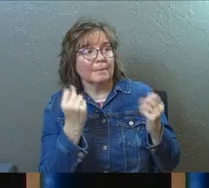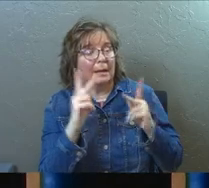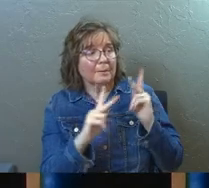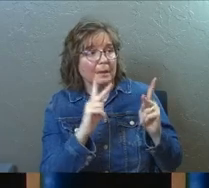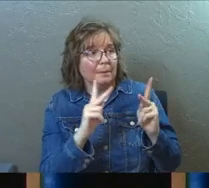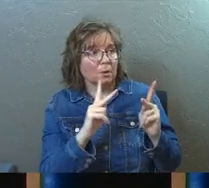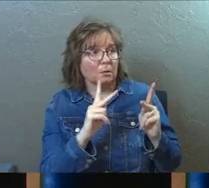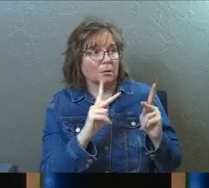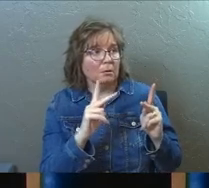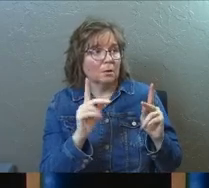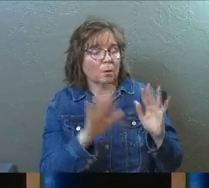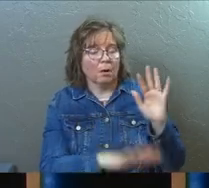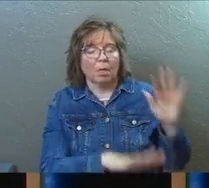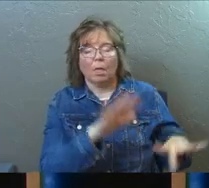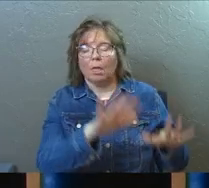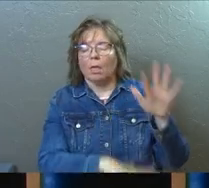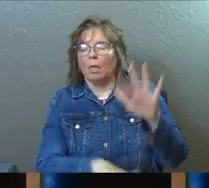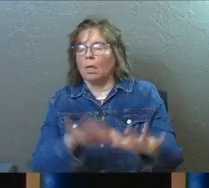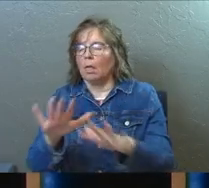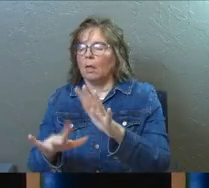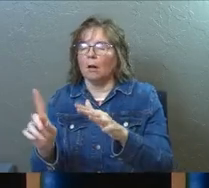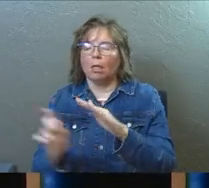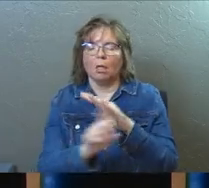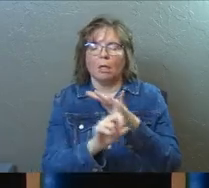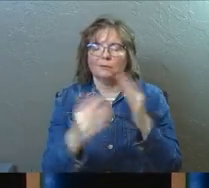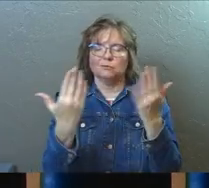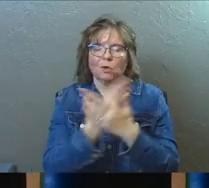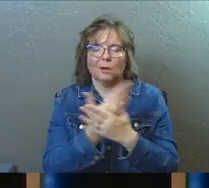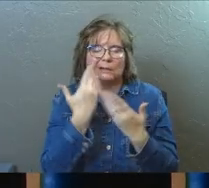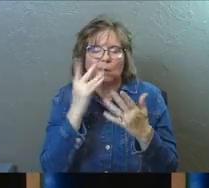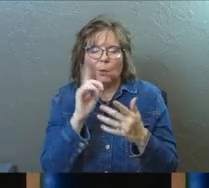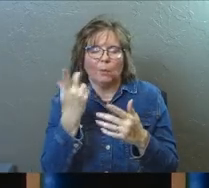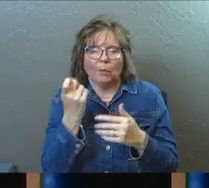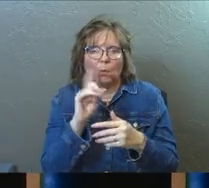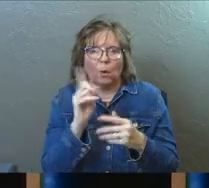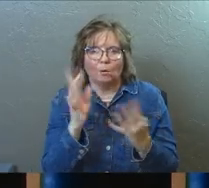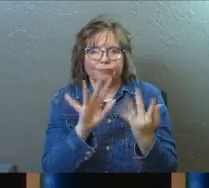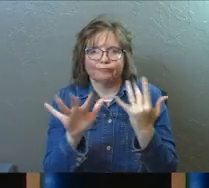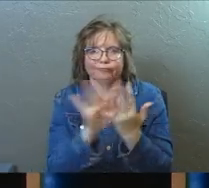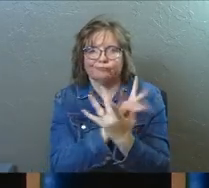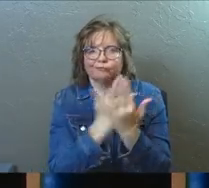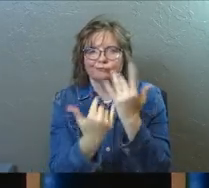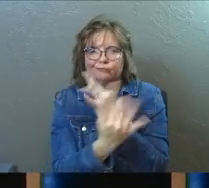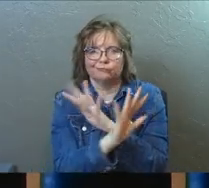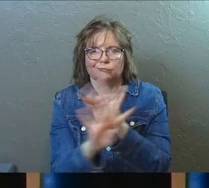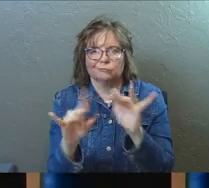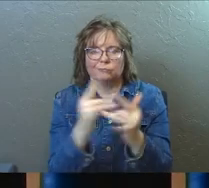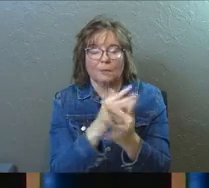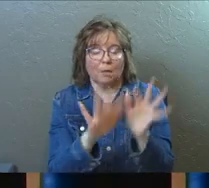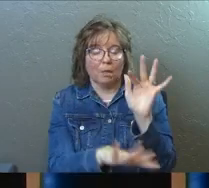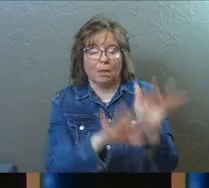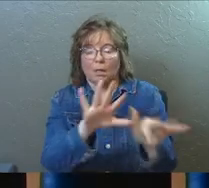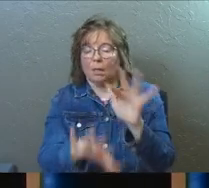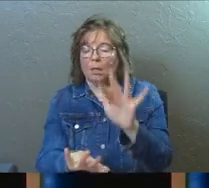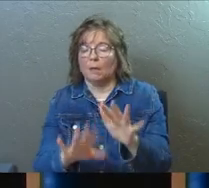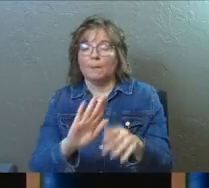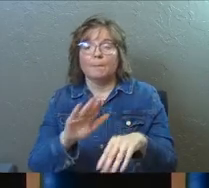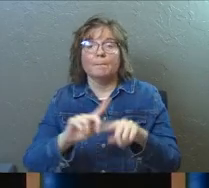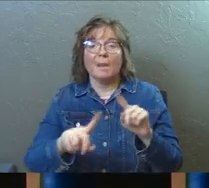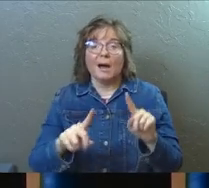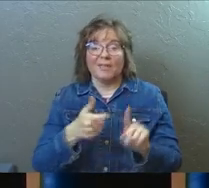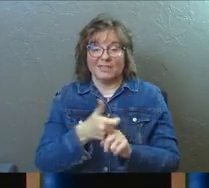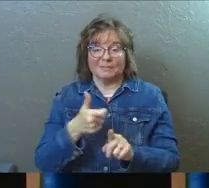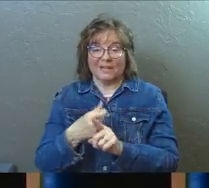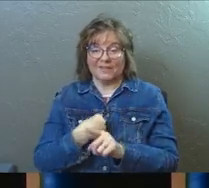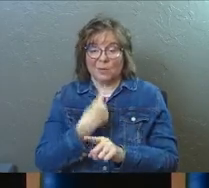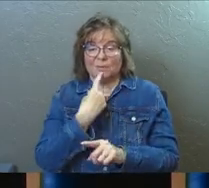blindly stumbling around in the dark and couldn't tell where they were going. And the whole time they were saying